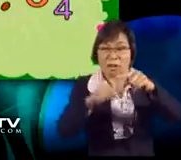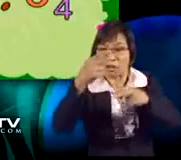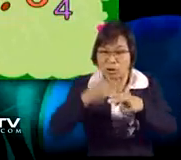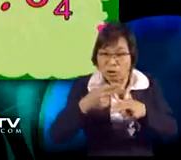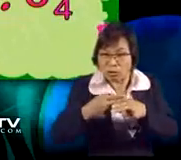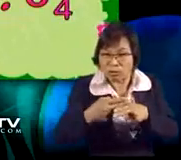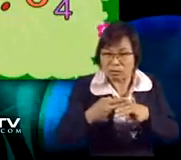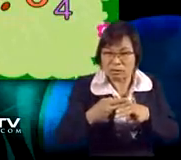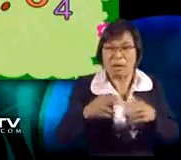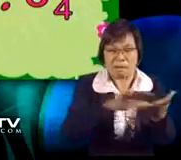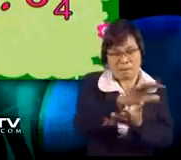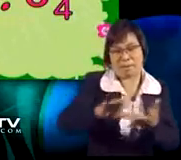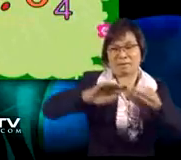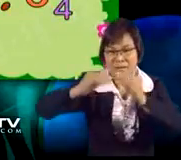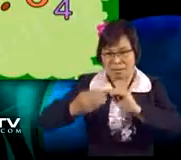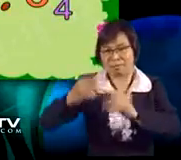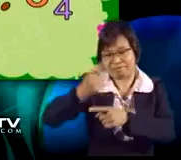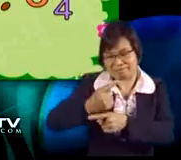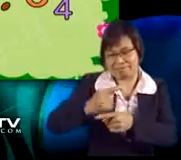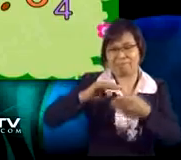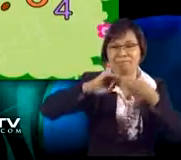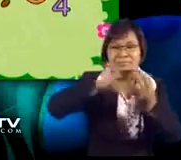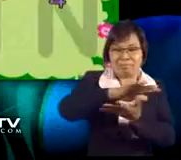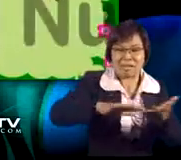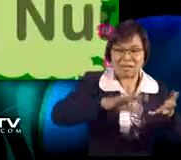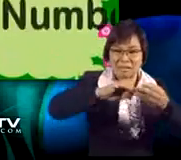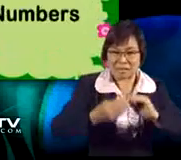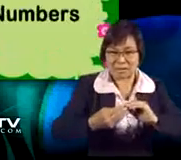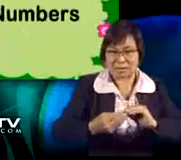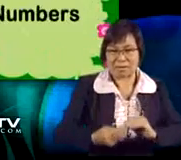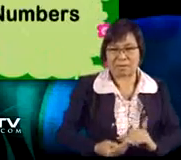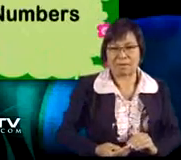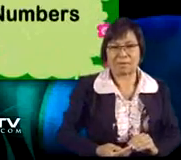these type of fractions called? Which numbers?